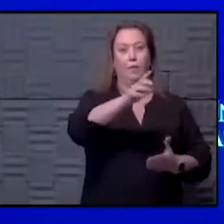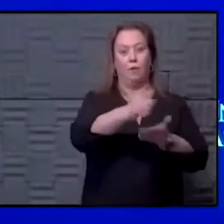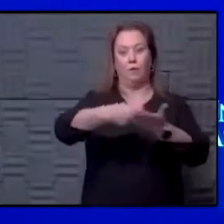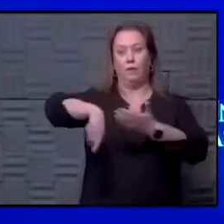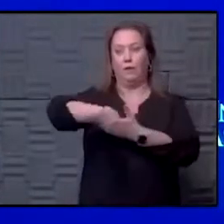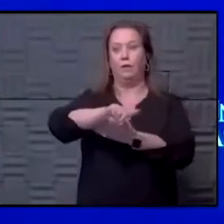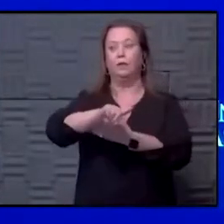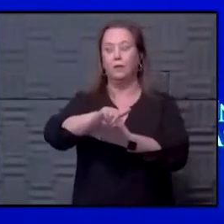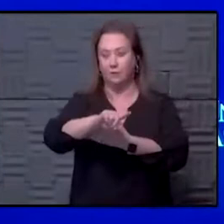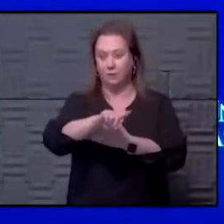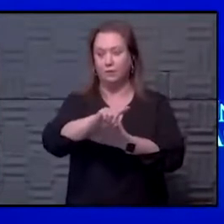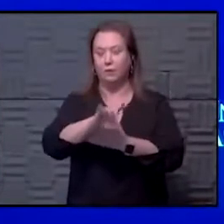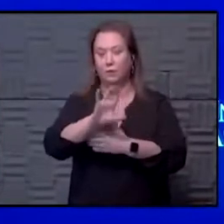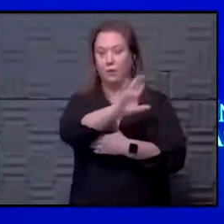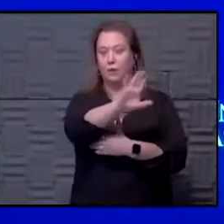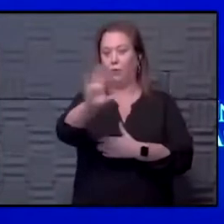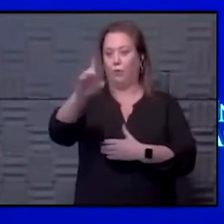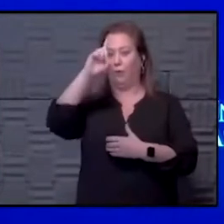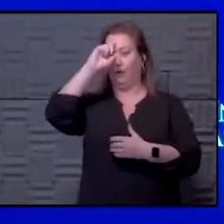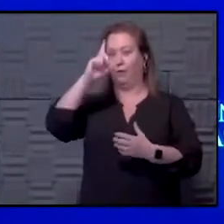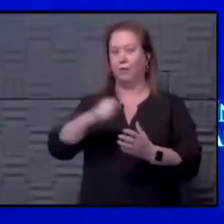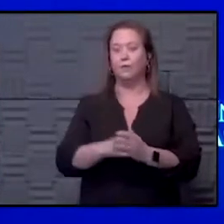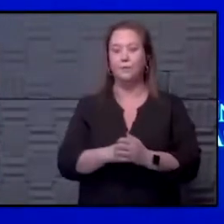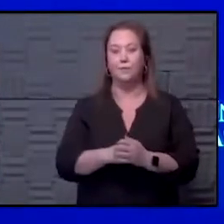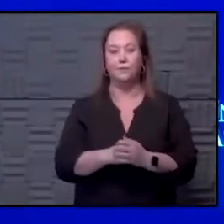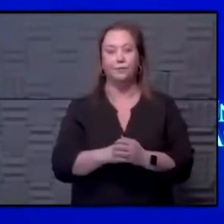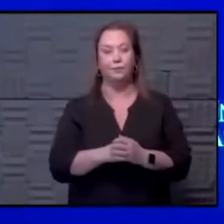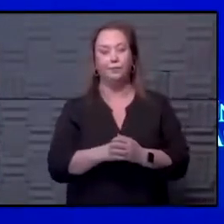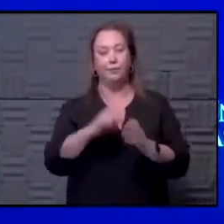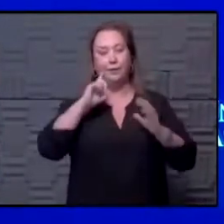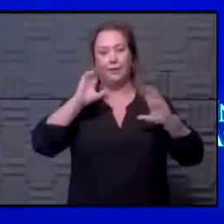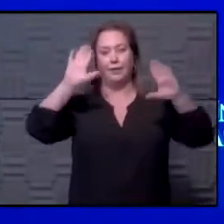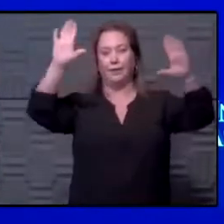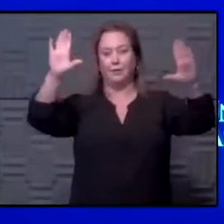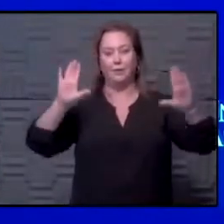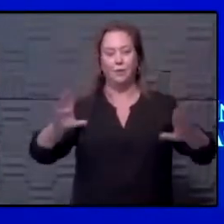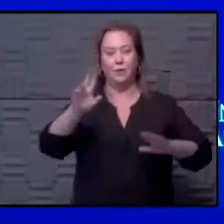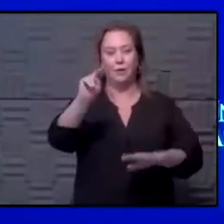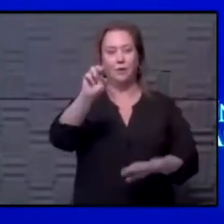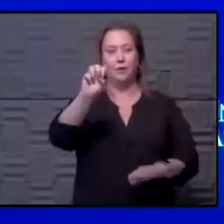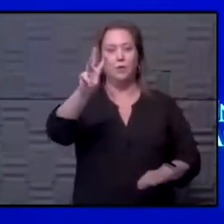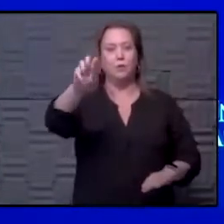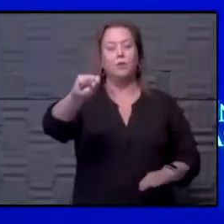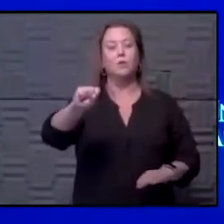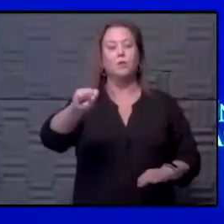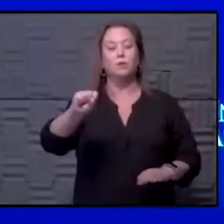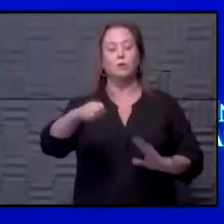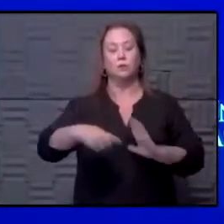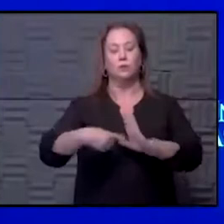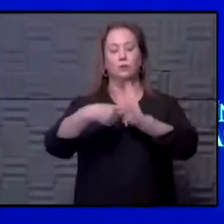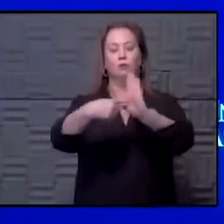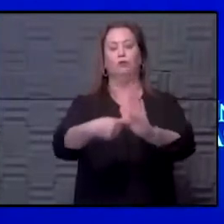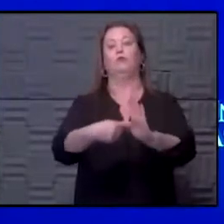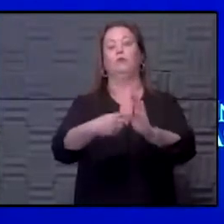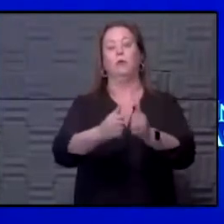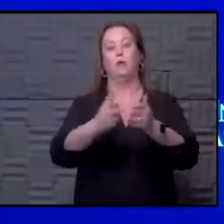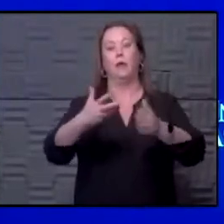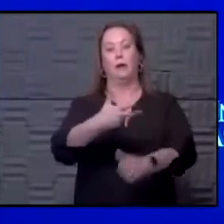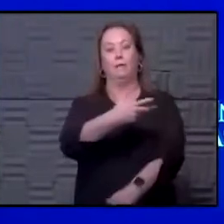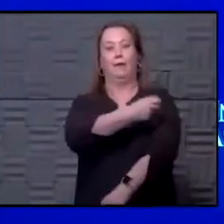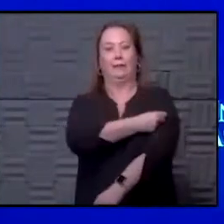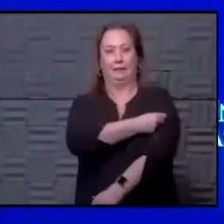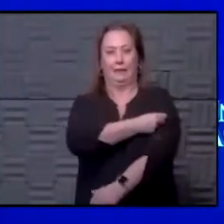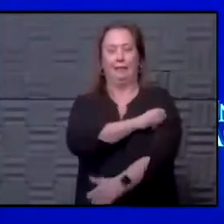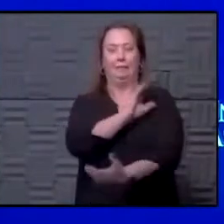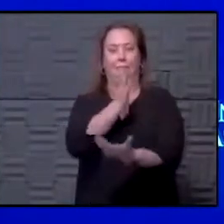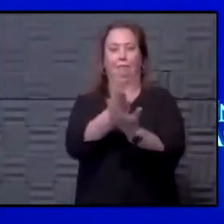week. Just your overall thoughts on that. I think it is all great news, and I think it just reflects the fact there's a whole lot of vaccine that's